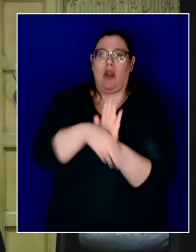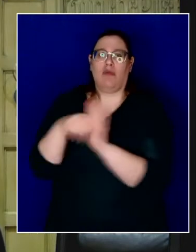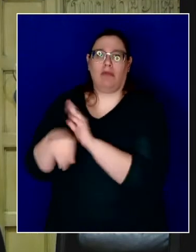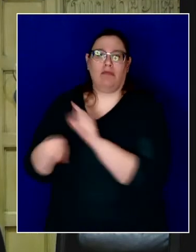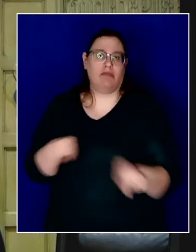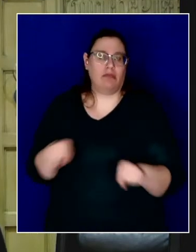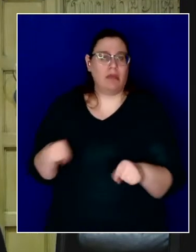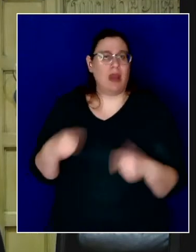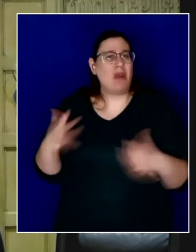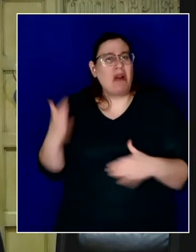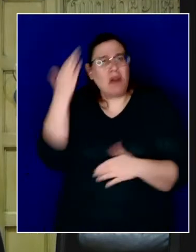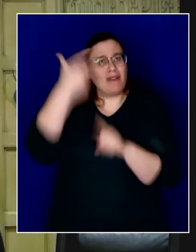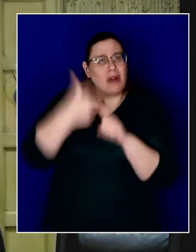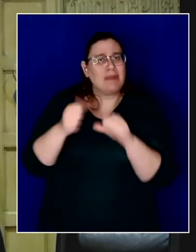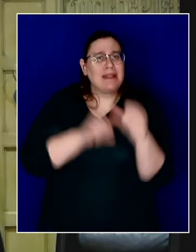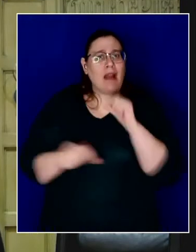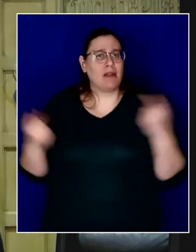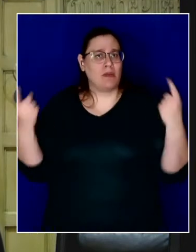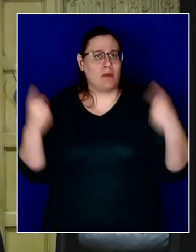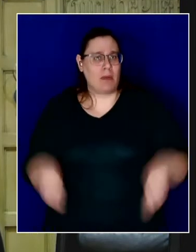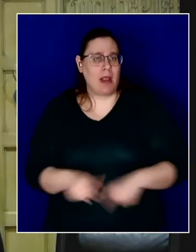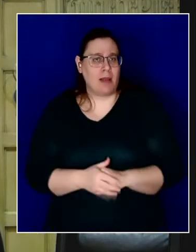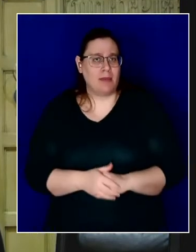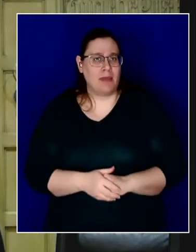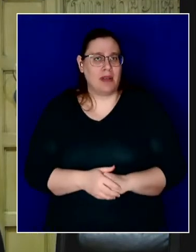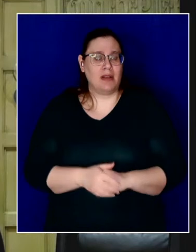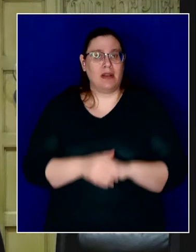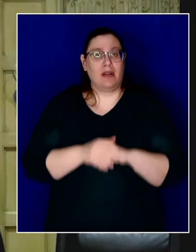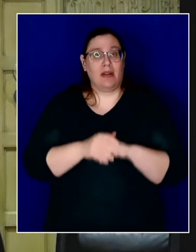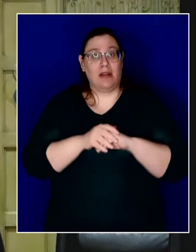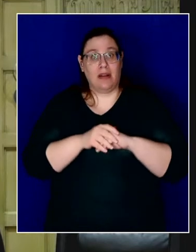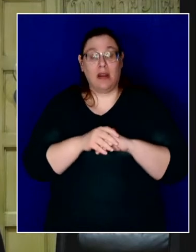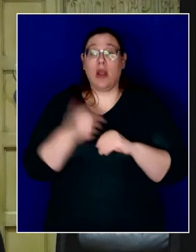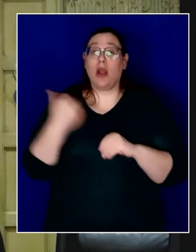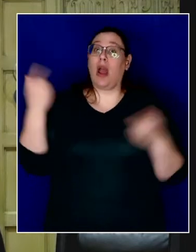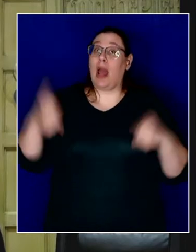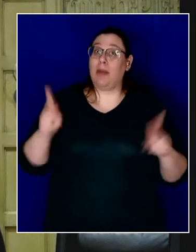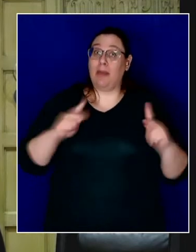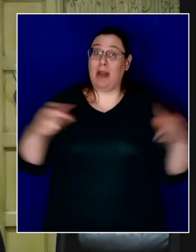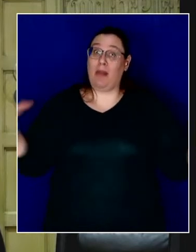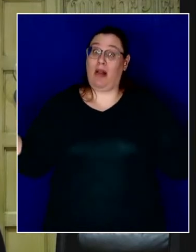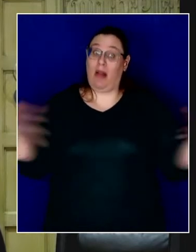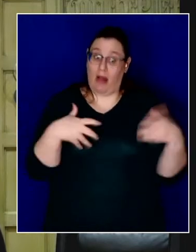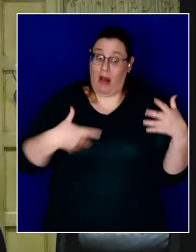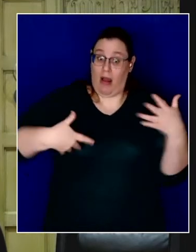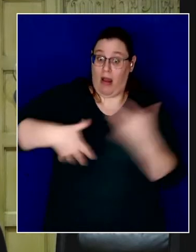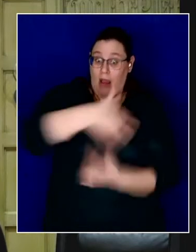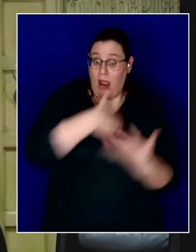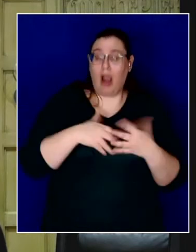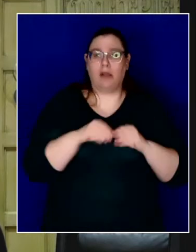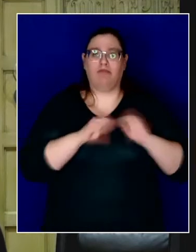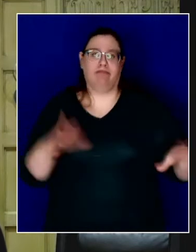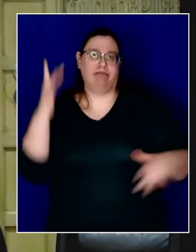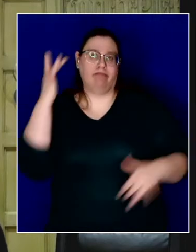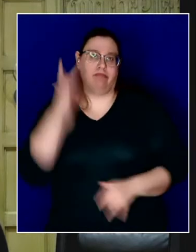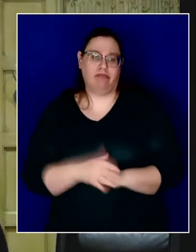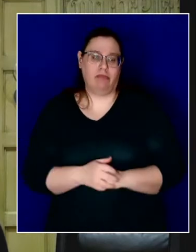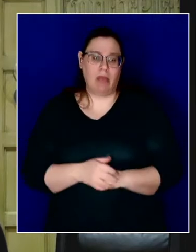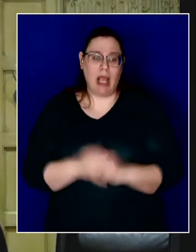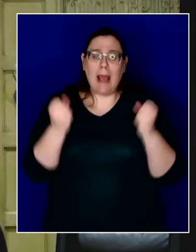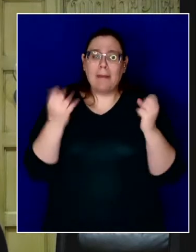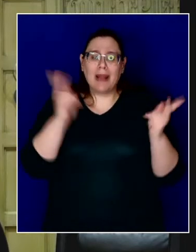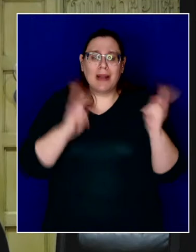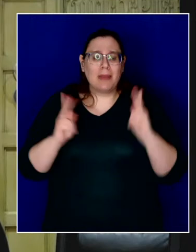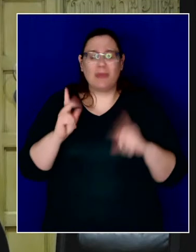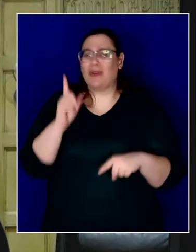operates. It spreads when we get together. I know for many people, we can't avoid being